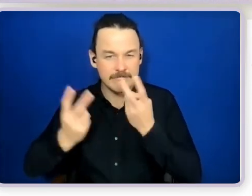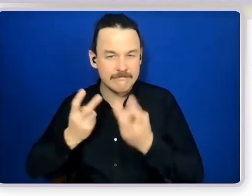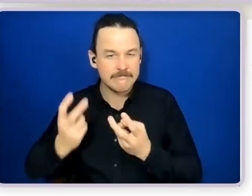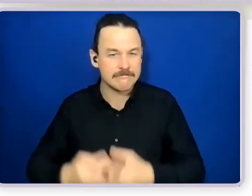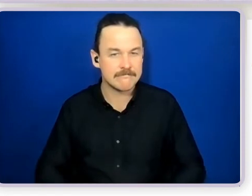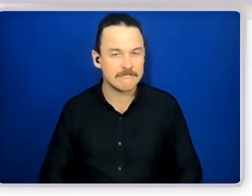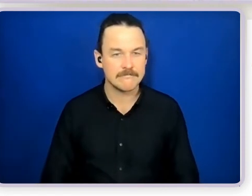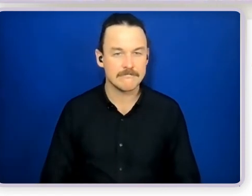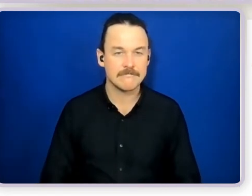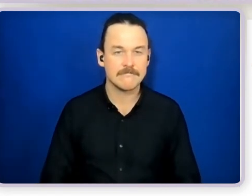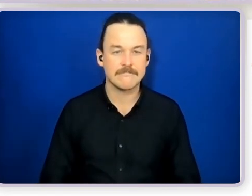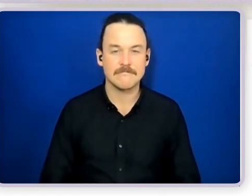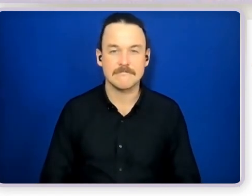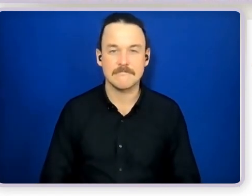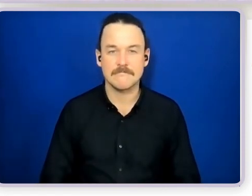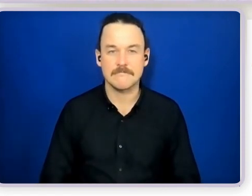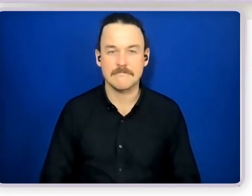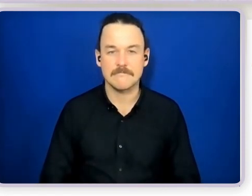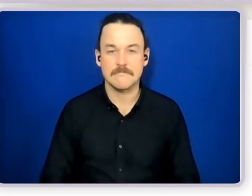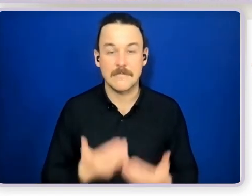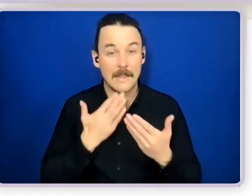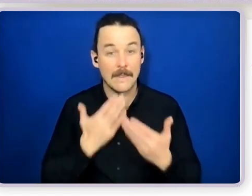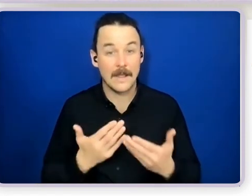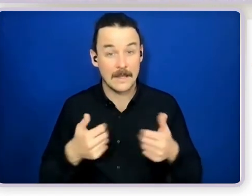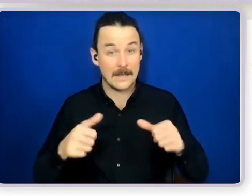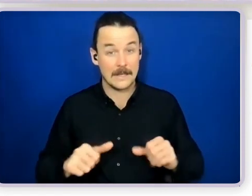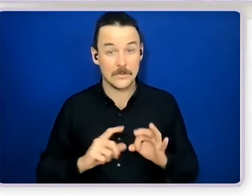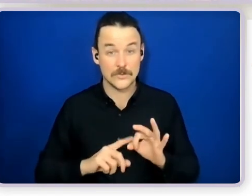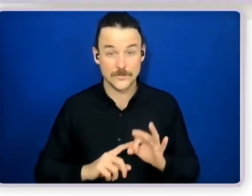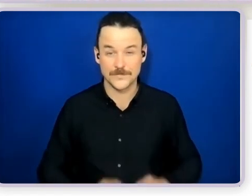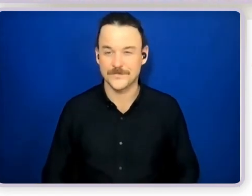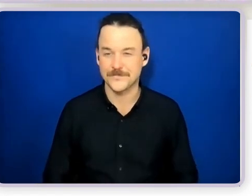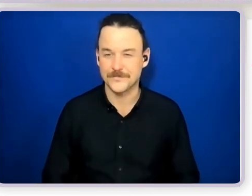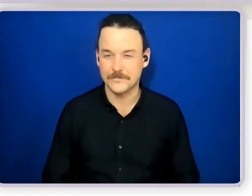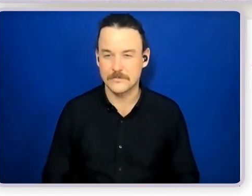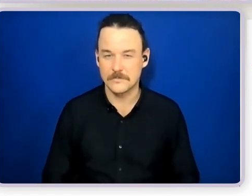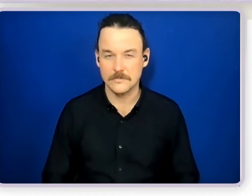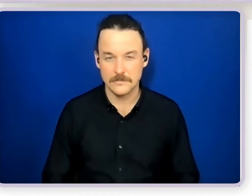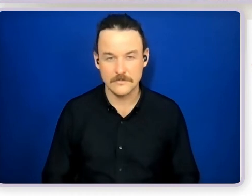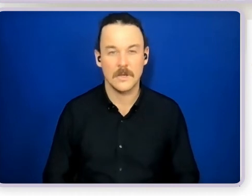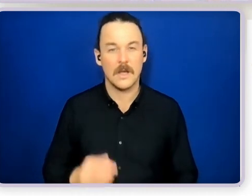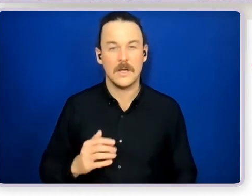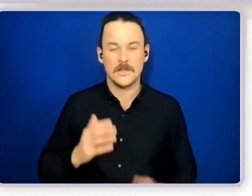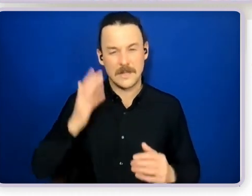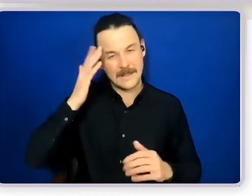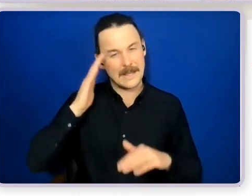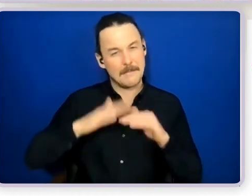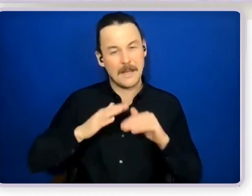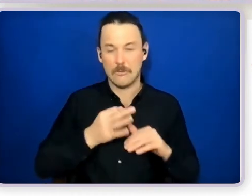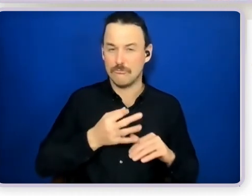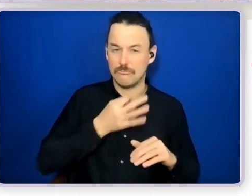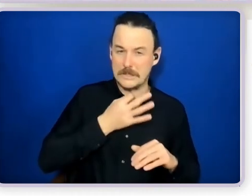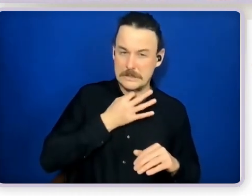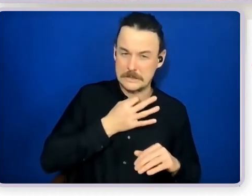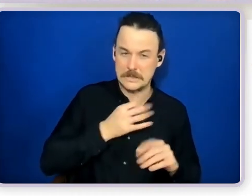next question in thinking about dignity of risk how does the circle